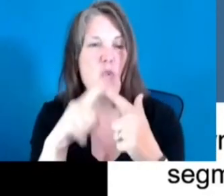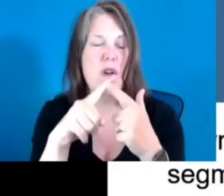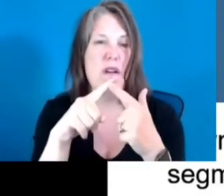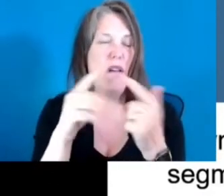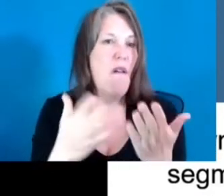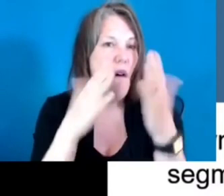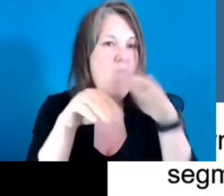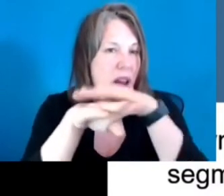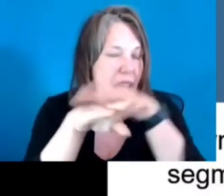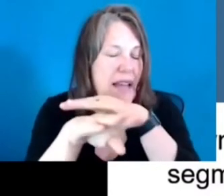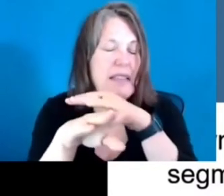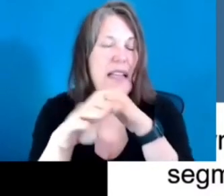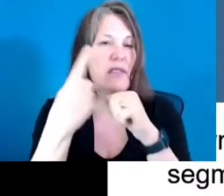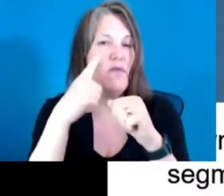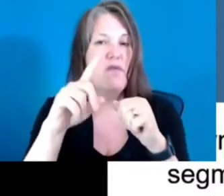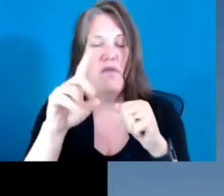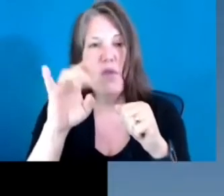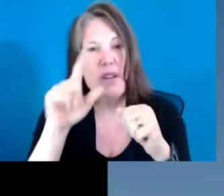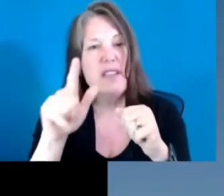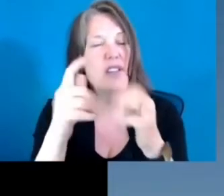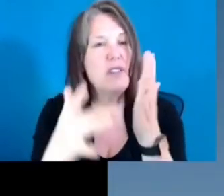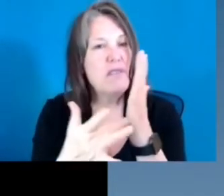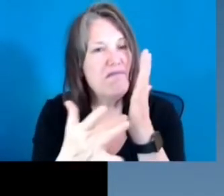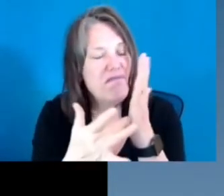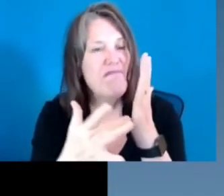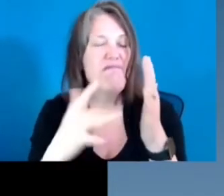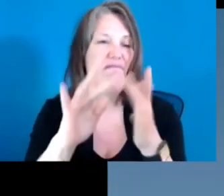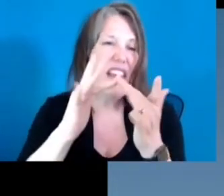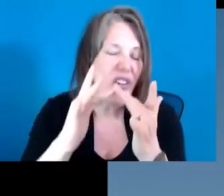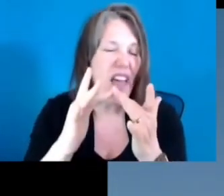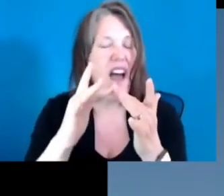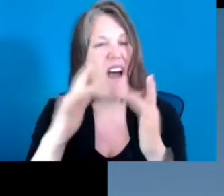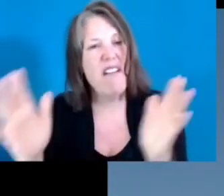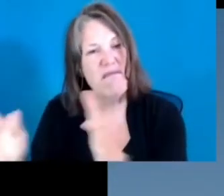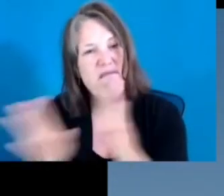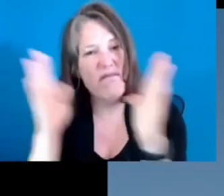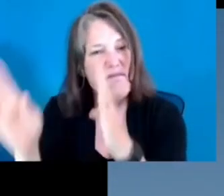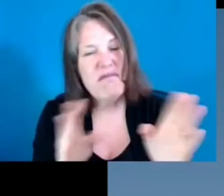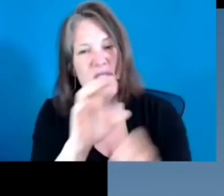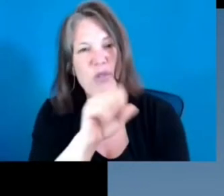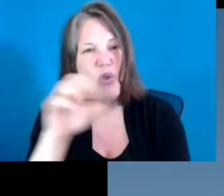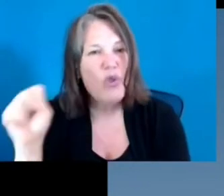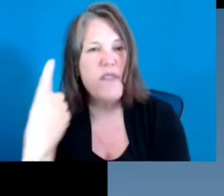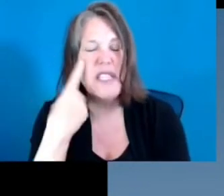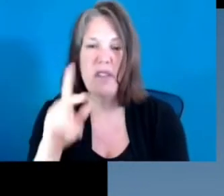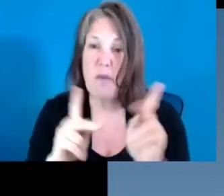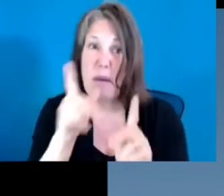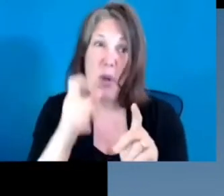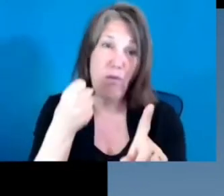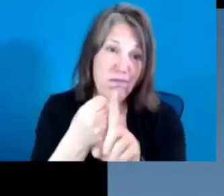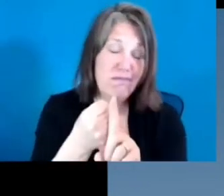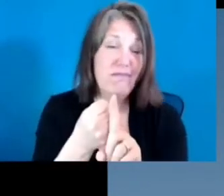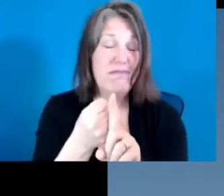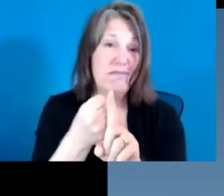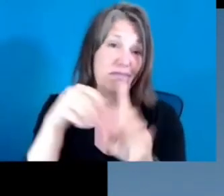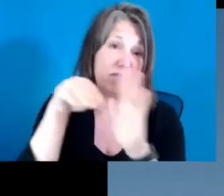organizing social services for families that have been hard hit. This photo is of two little girls who are sitting outside